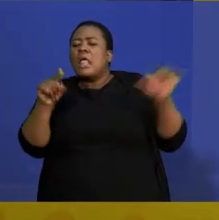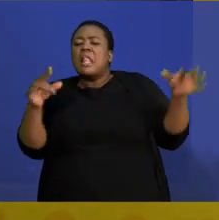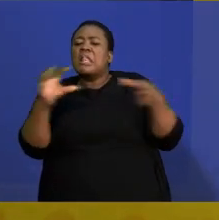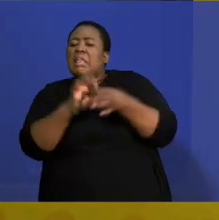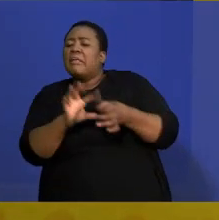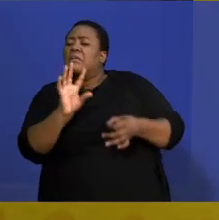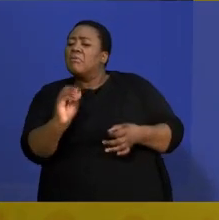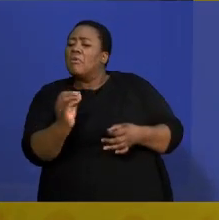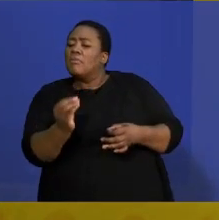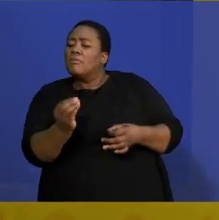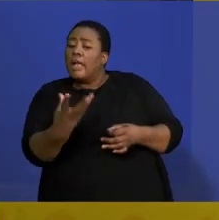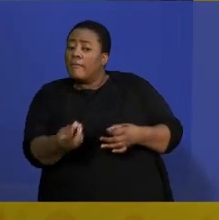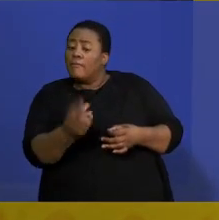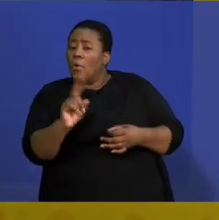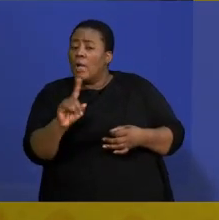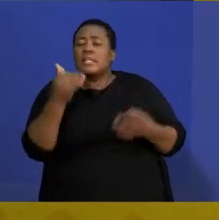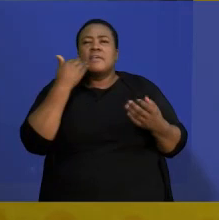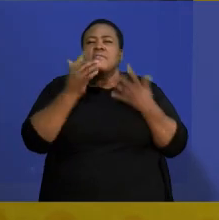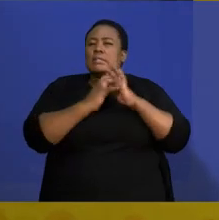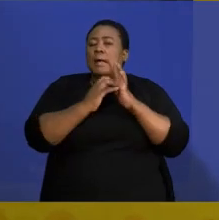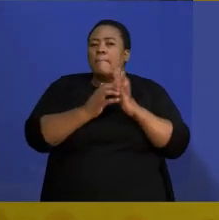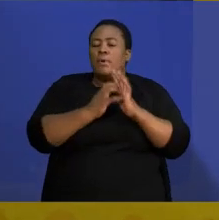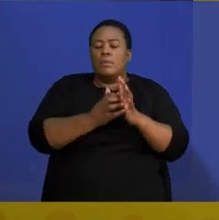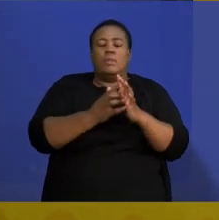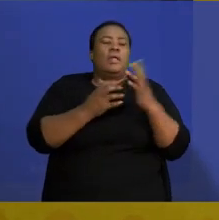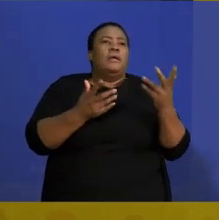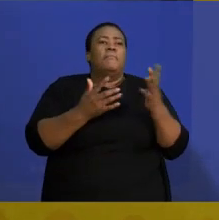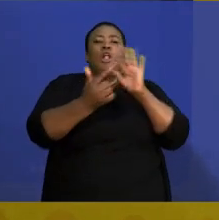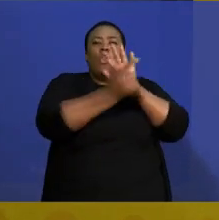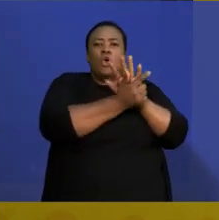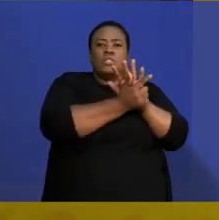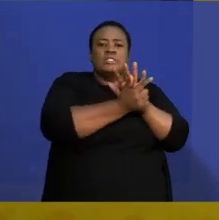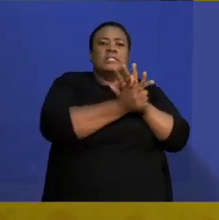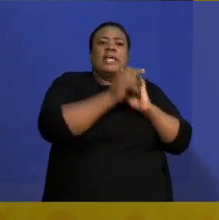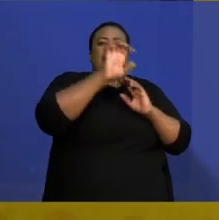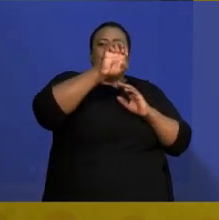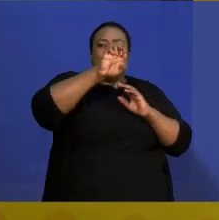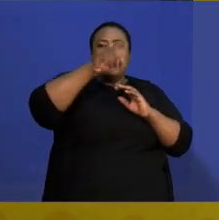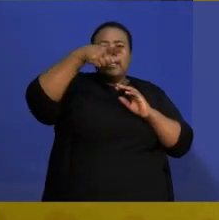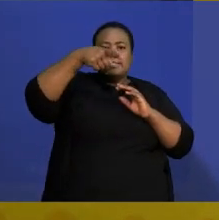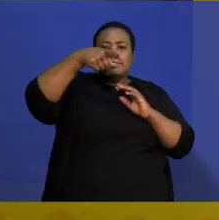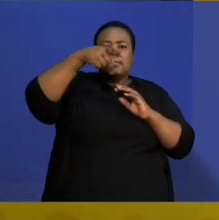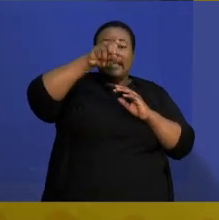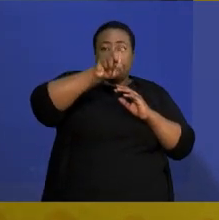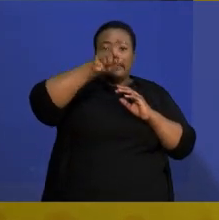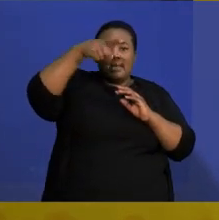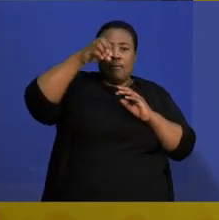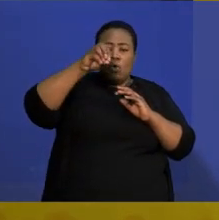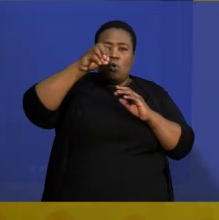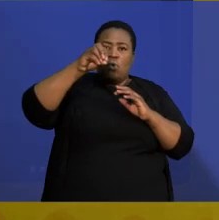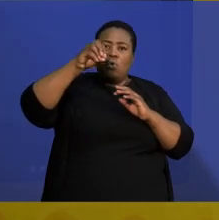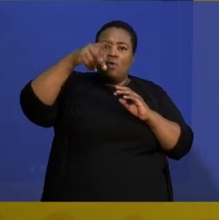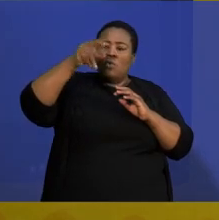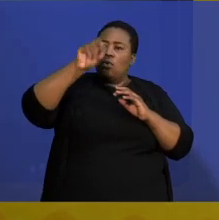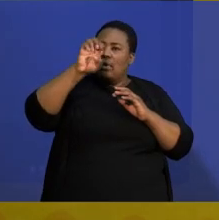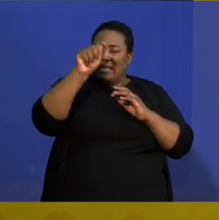laws of exponents, exponential functions, and logarithmics, so that's one section on its own. So you